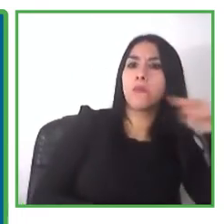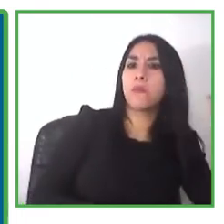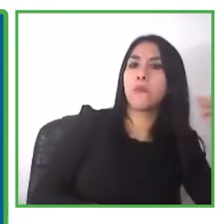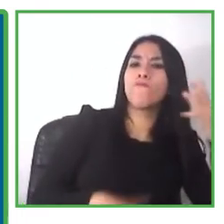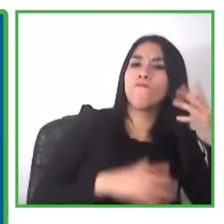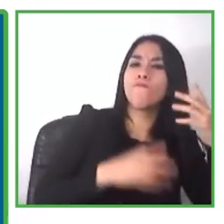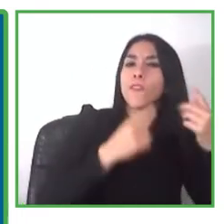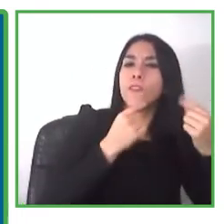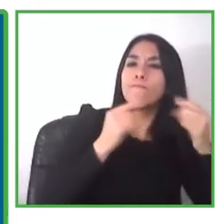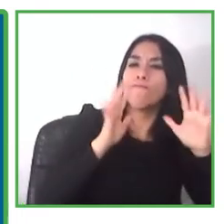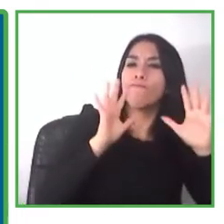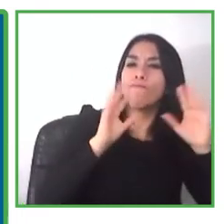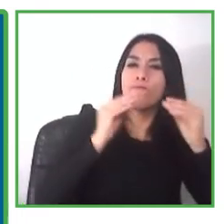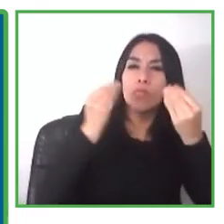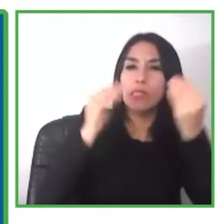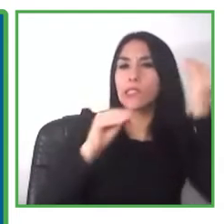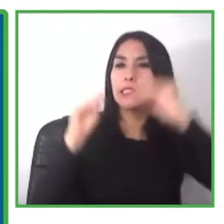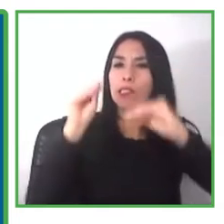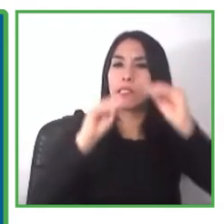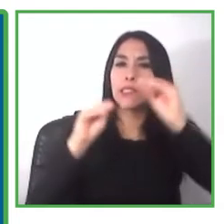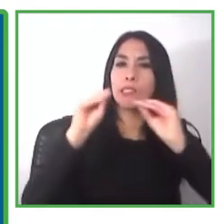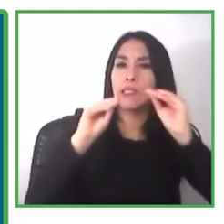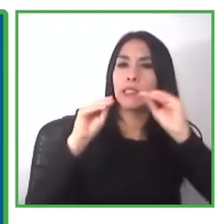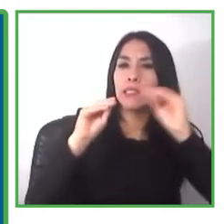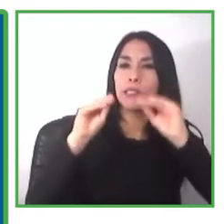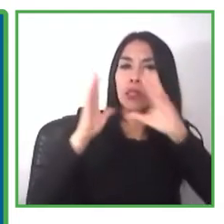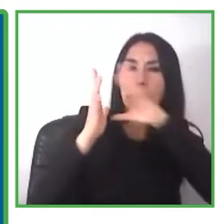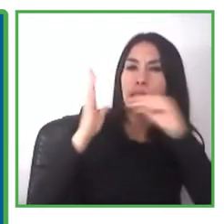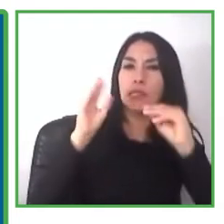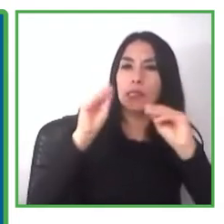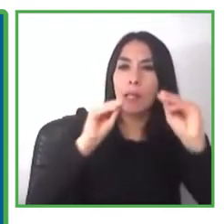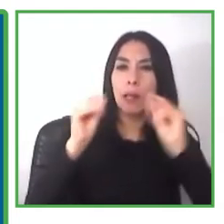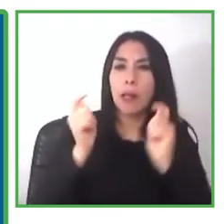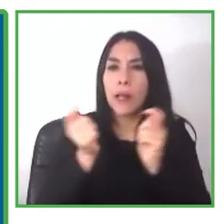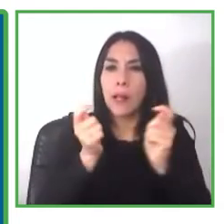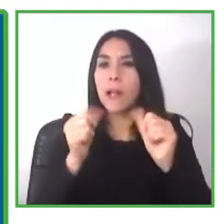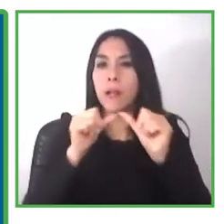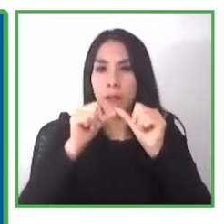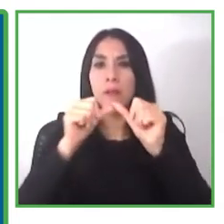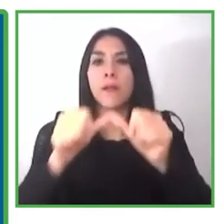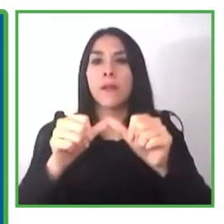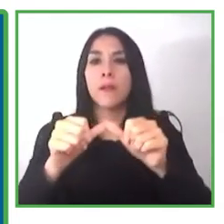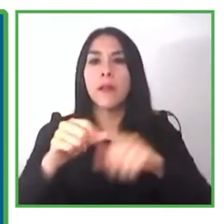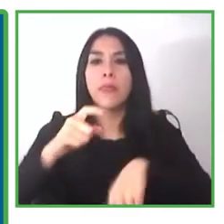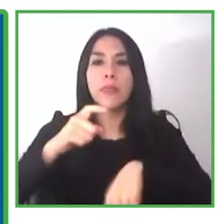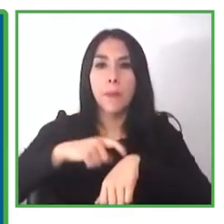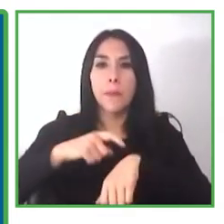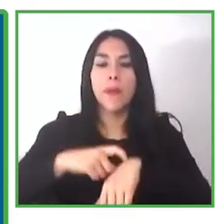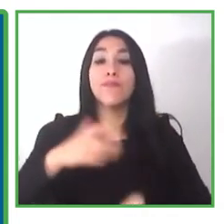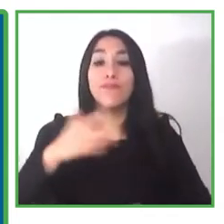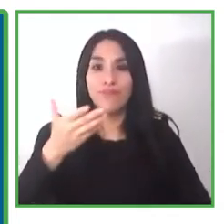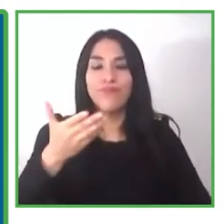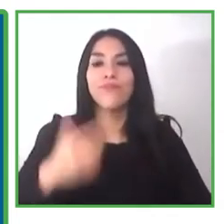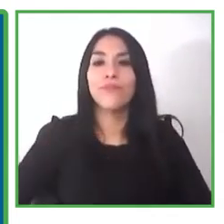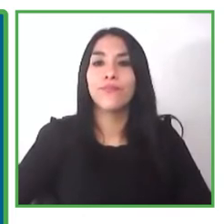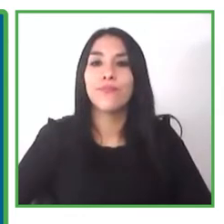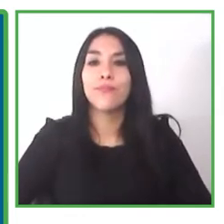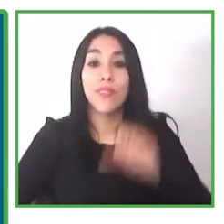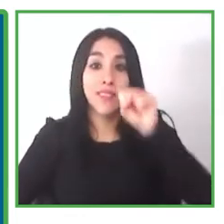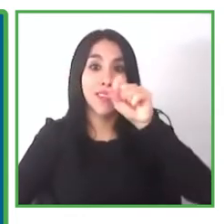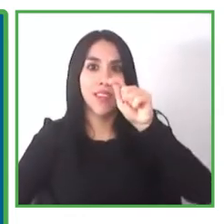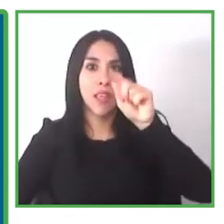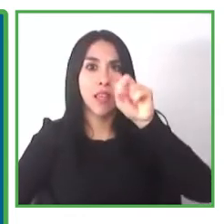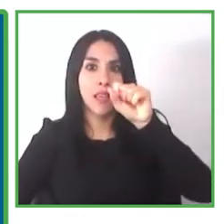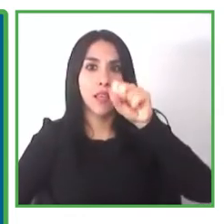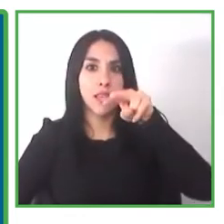something much more sustainable in time out of this so stanley was in charge took the lead of the